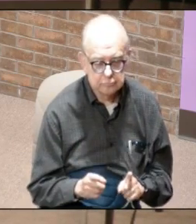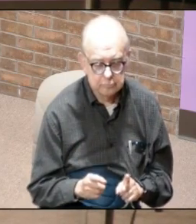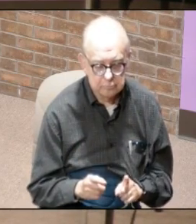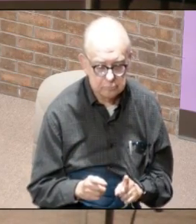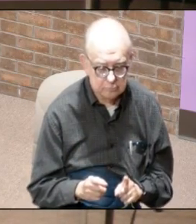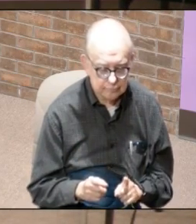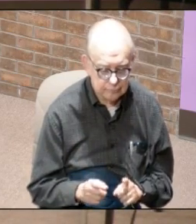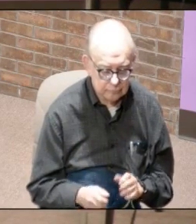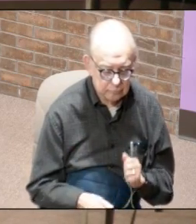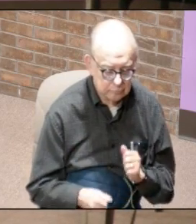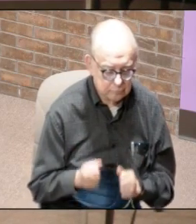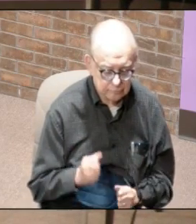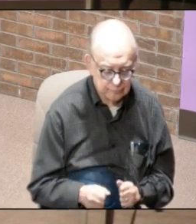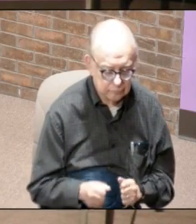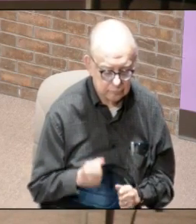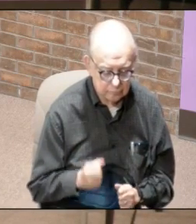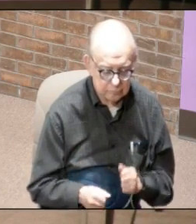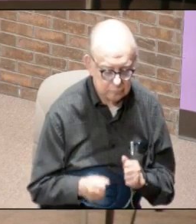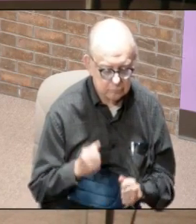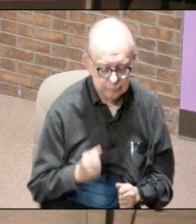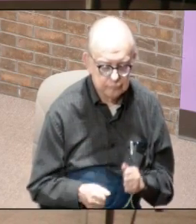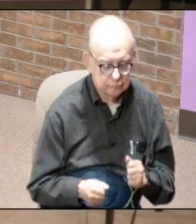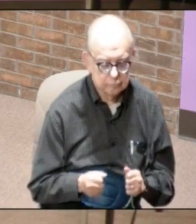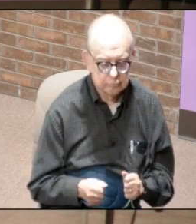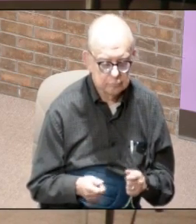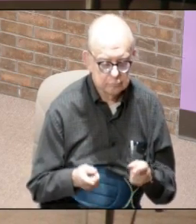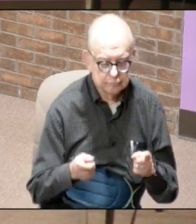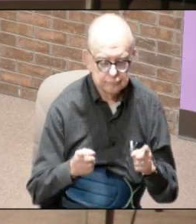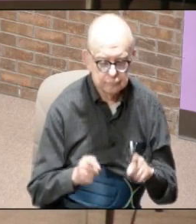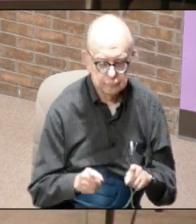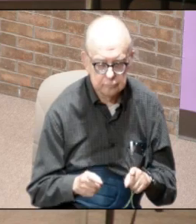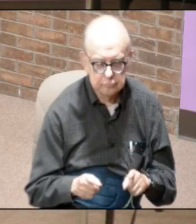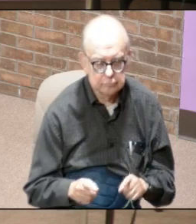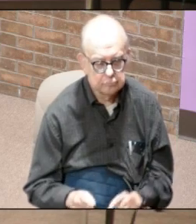the most breathtaking occurrences